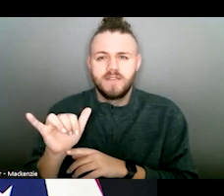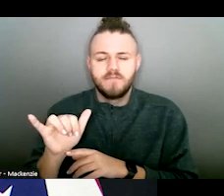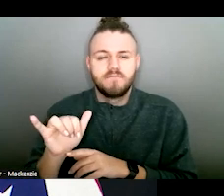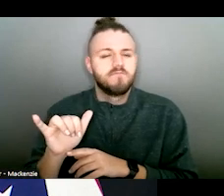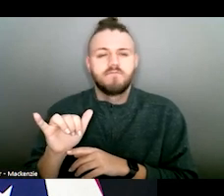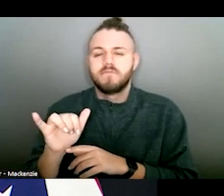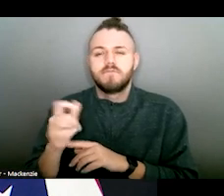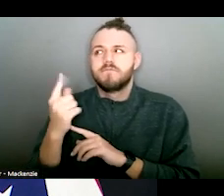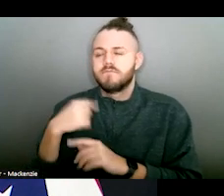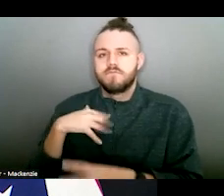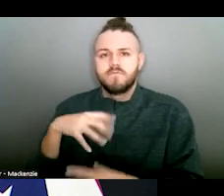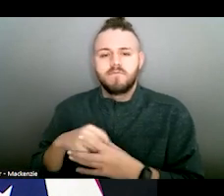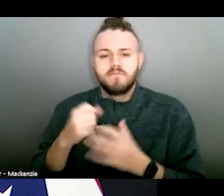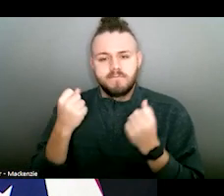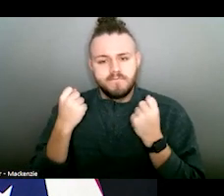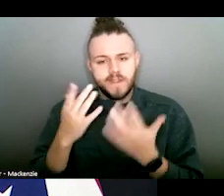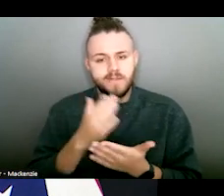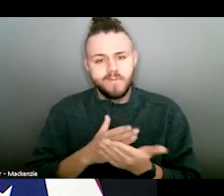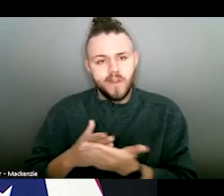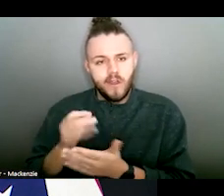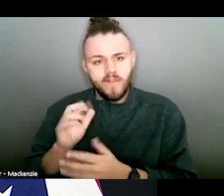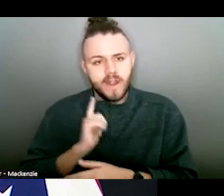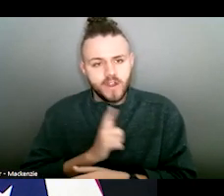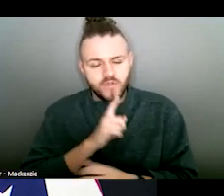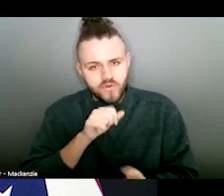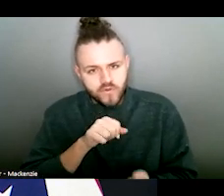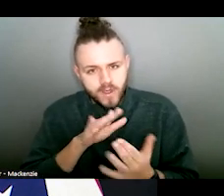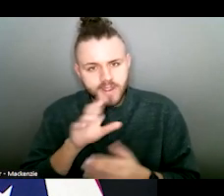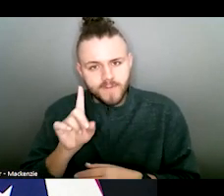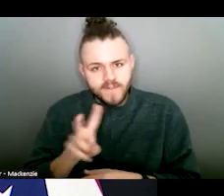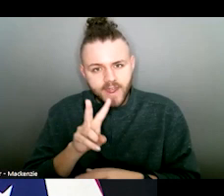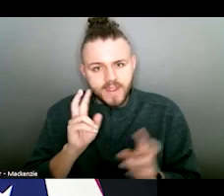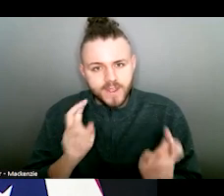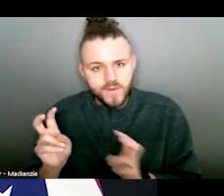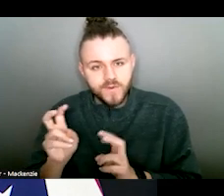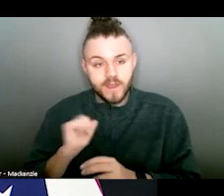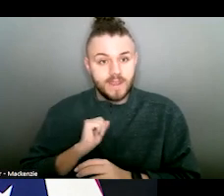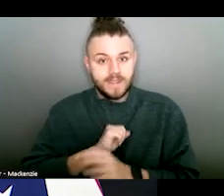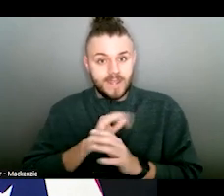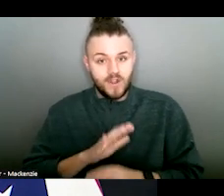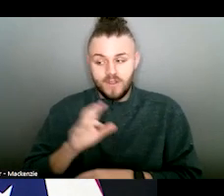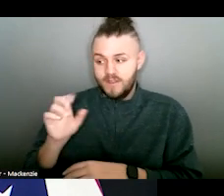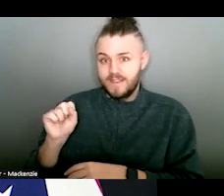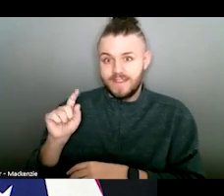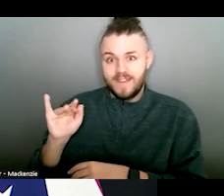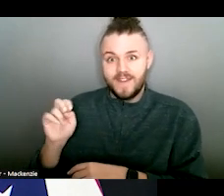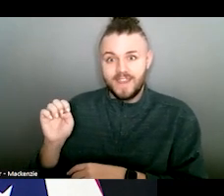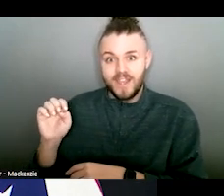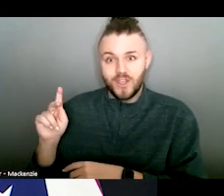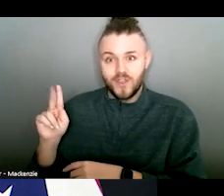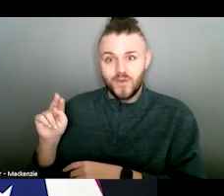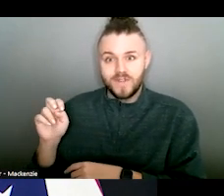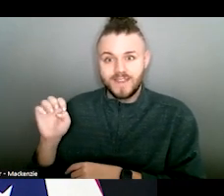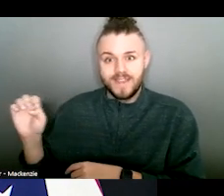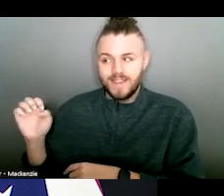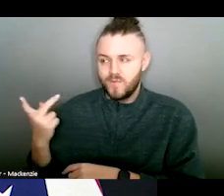Over the years, I've worked on numerous pieces of legislation to address domestic violence issues. Senator Stephanie Kunze and I worked